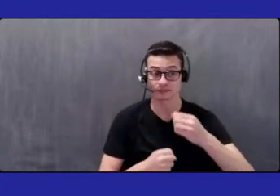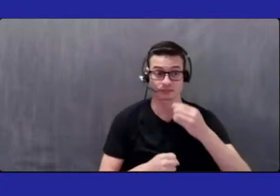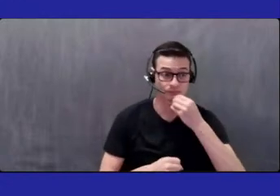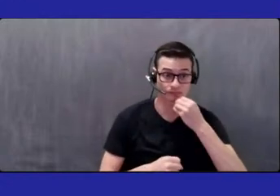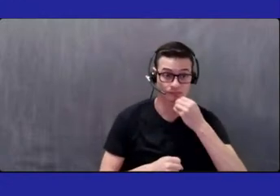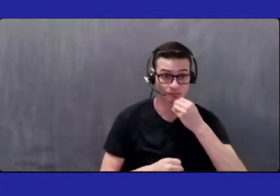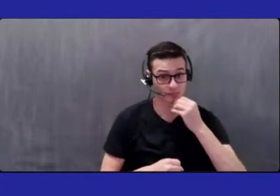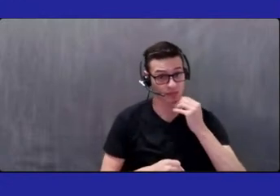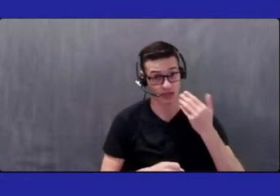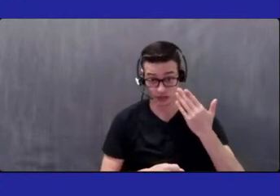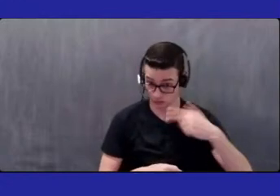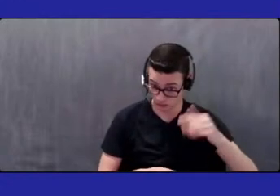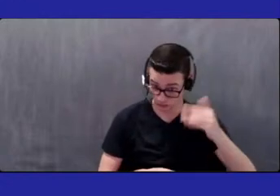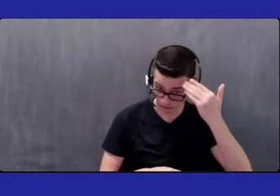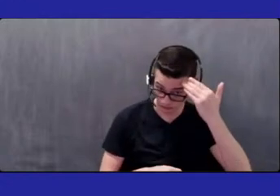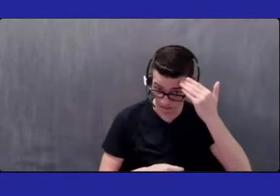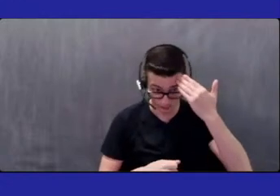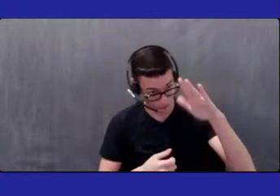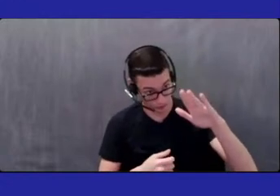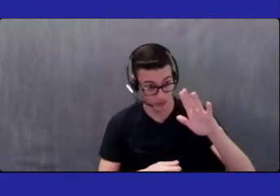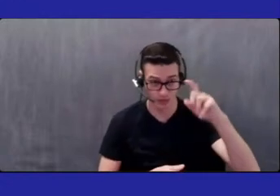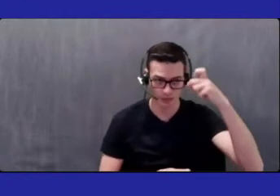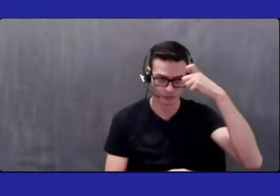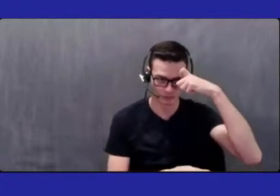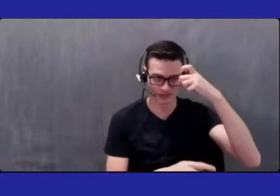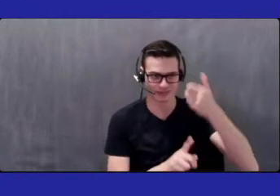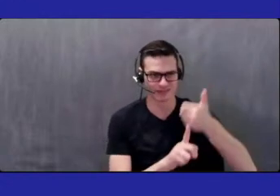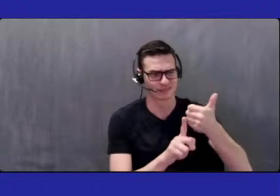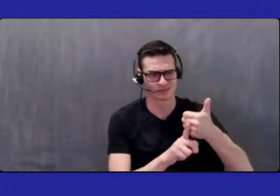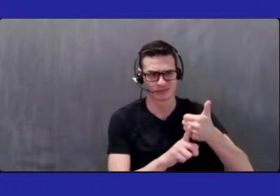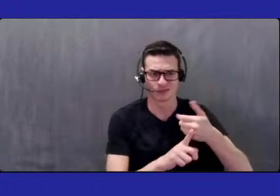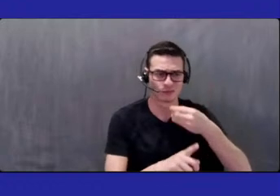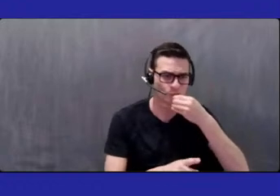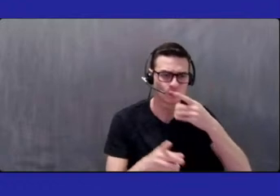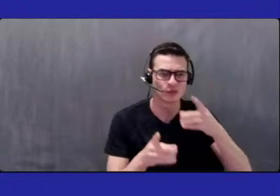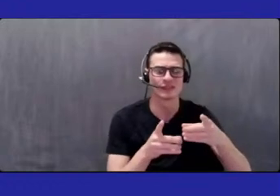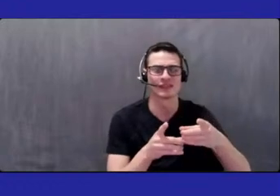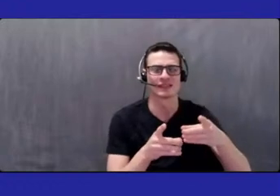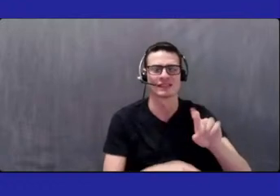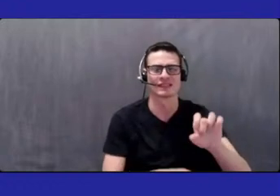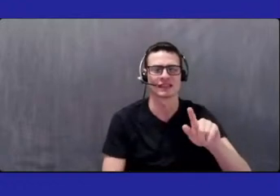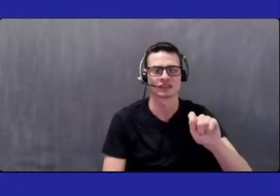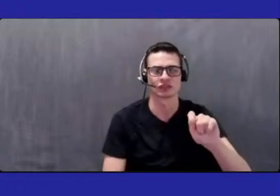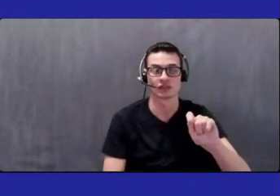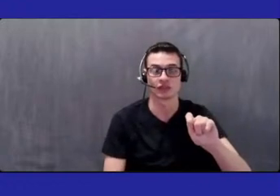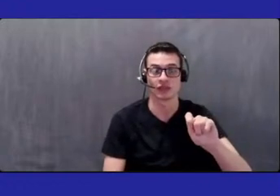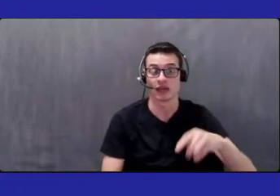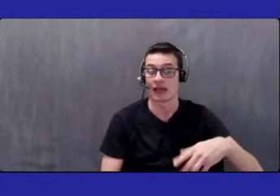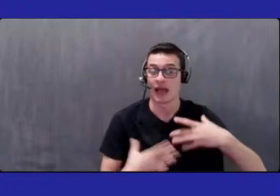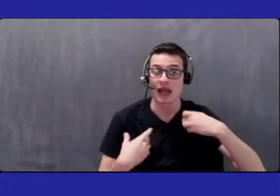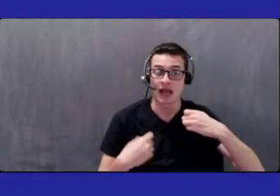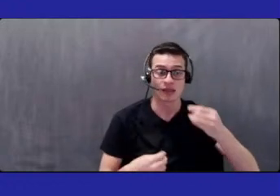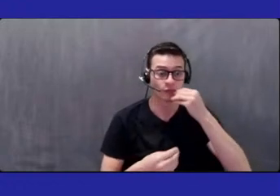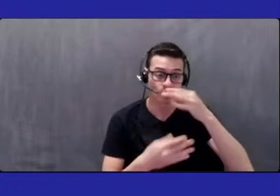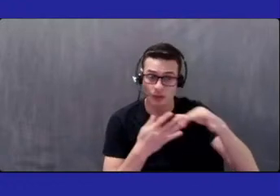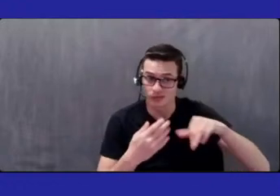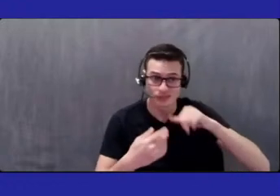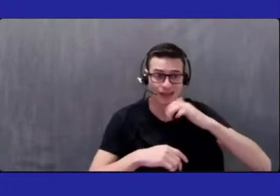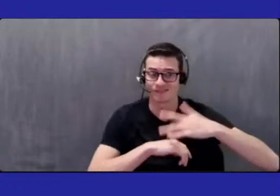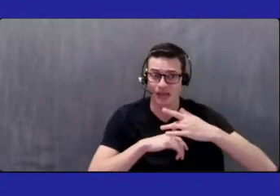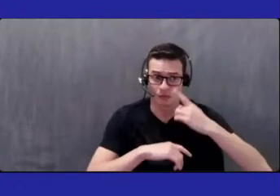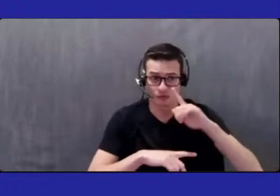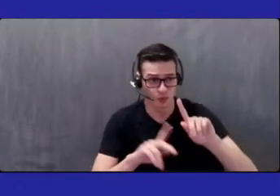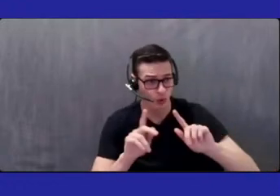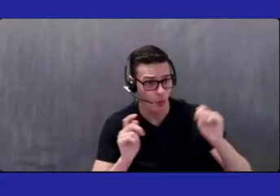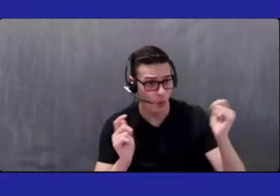at times. Healthy options is not readily available to all of our people who live in the Bronx. A lot of times it's the unhealthier options